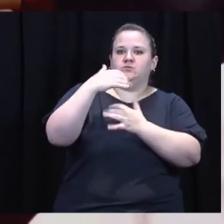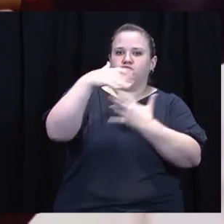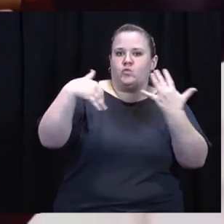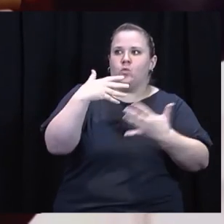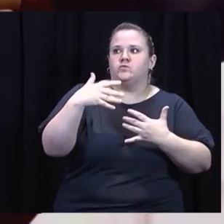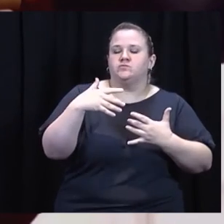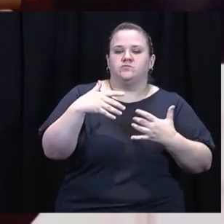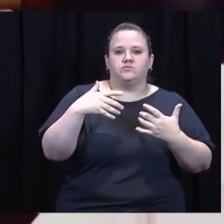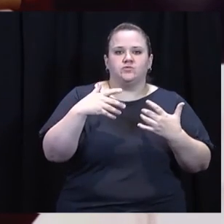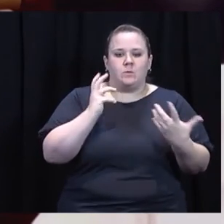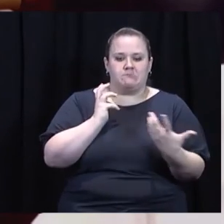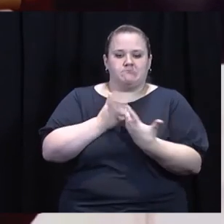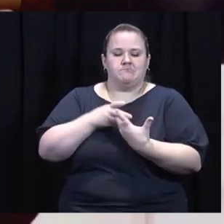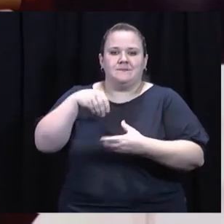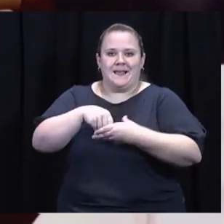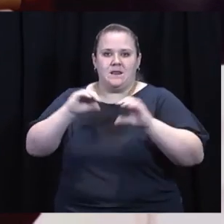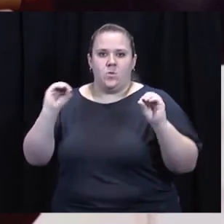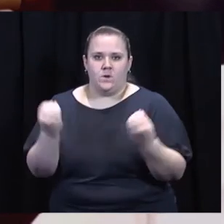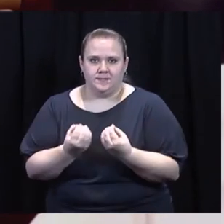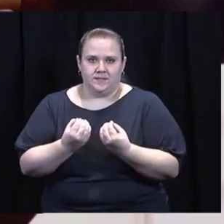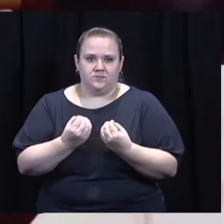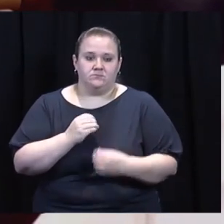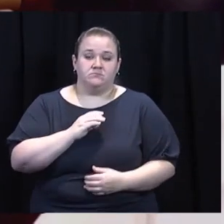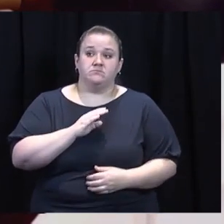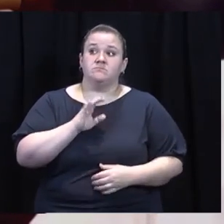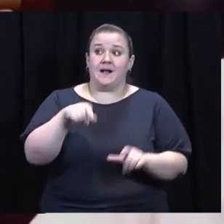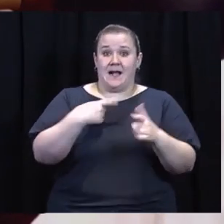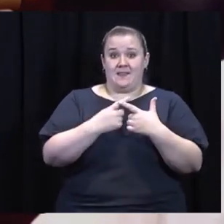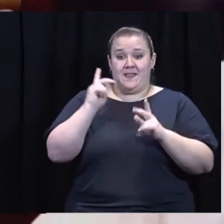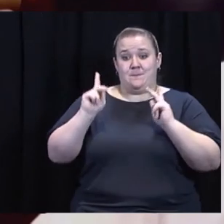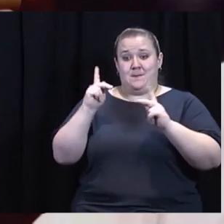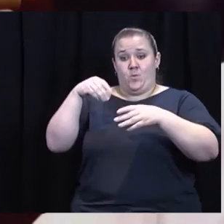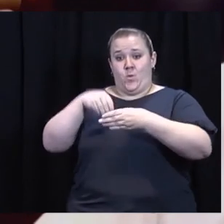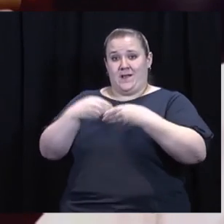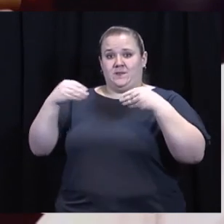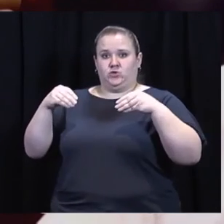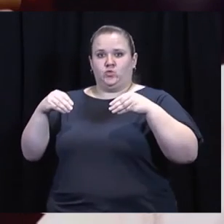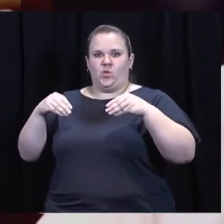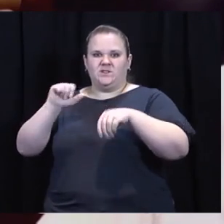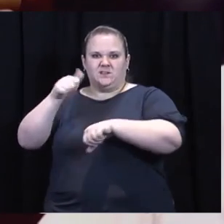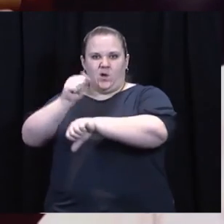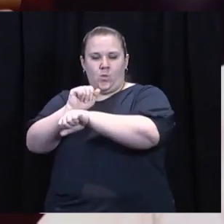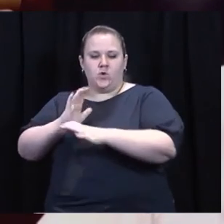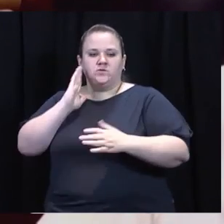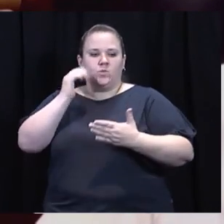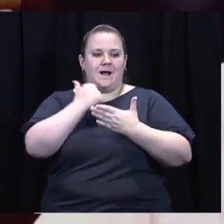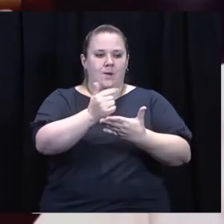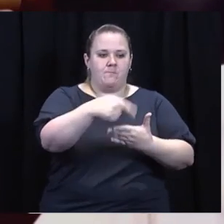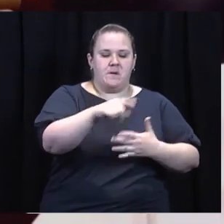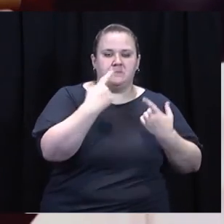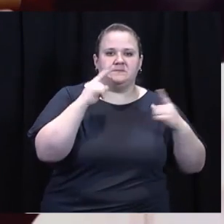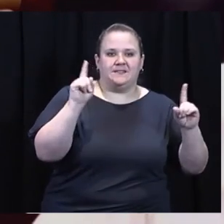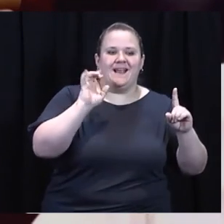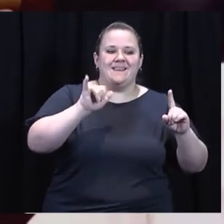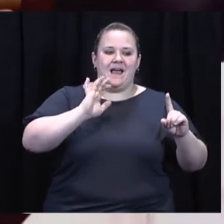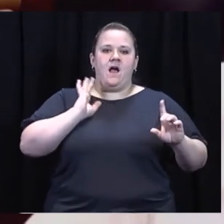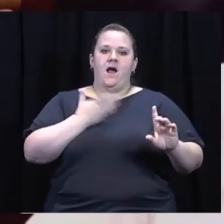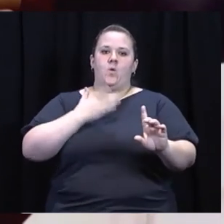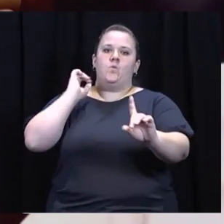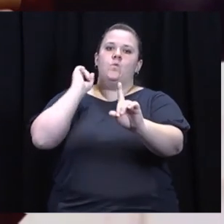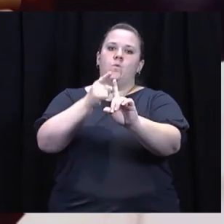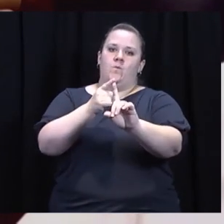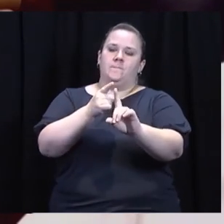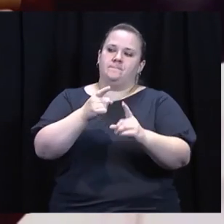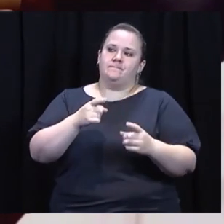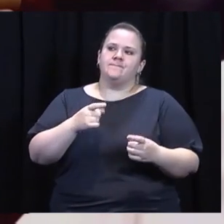socially and fit in with the organization, and then their peers within the stores will help them to succeed. That's the goal that we're looking